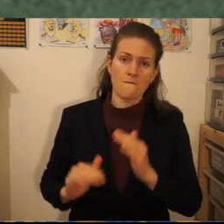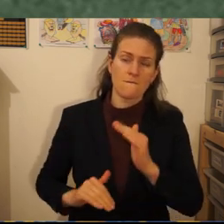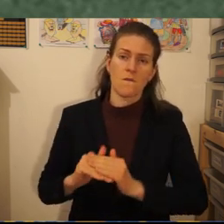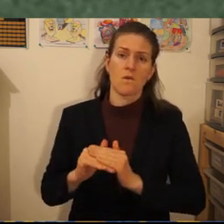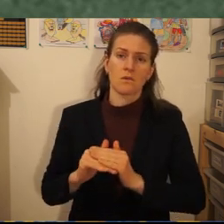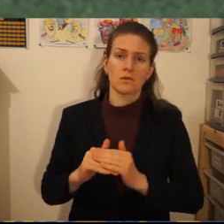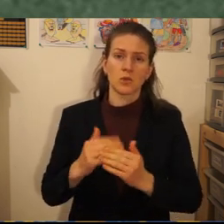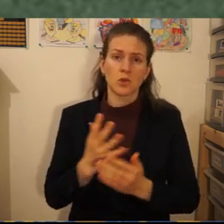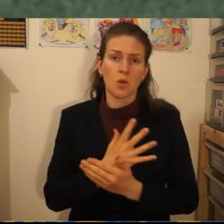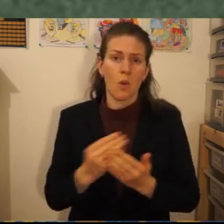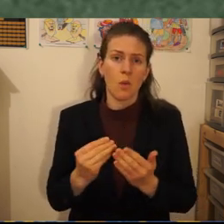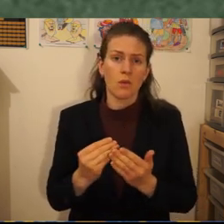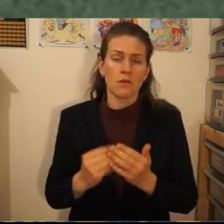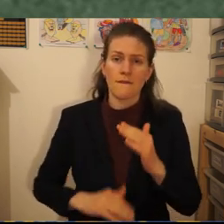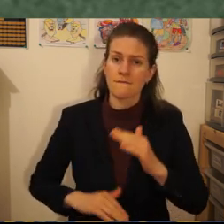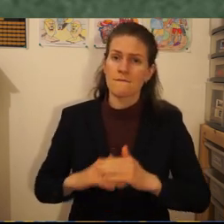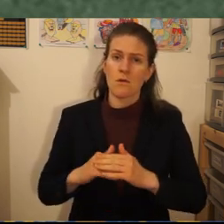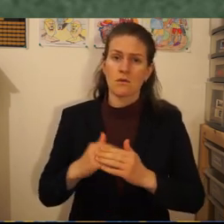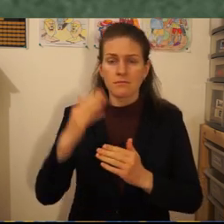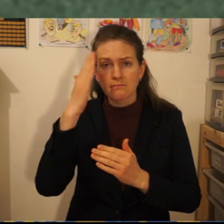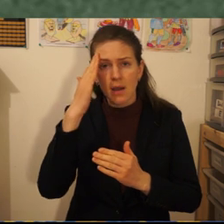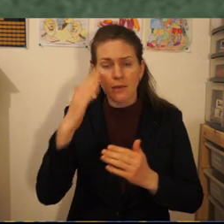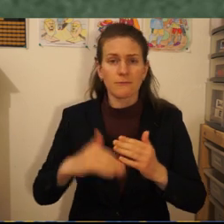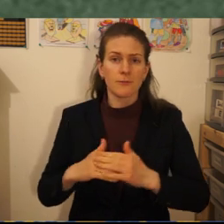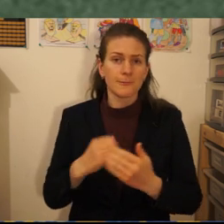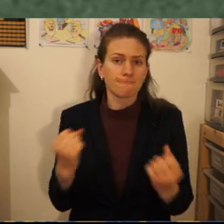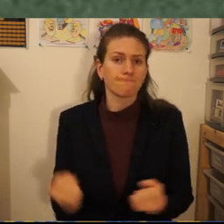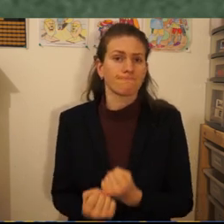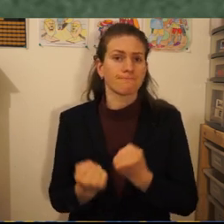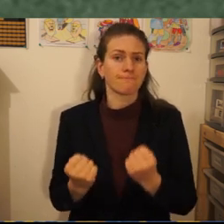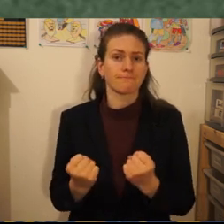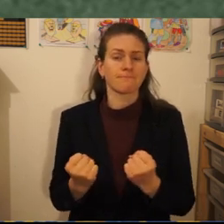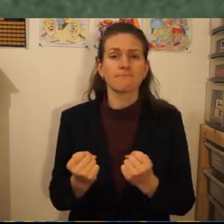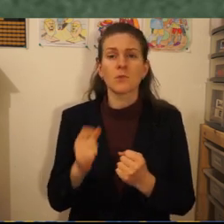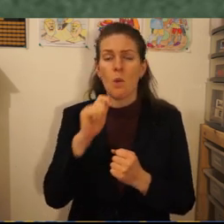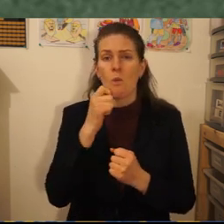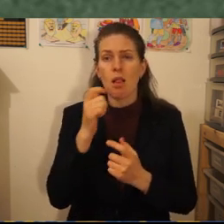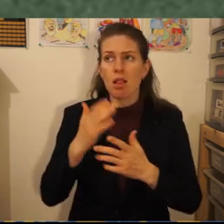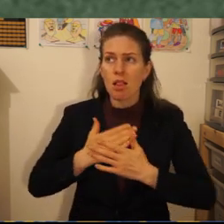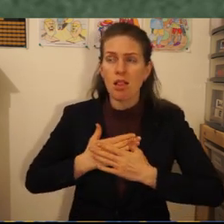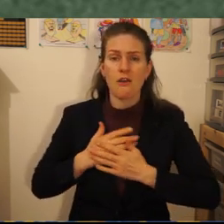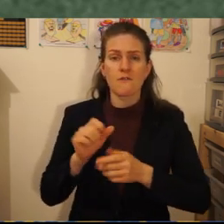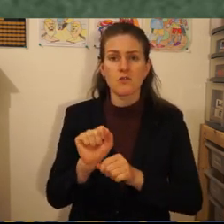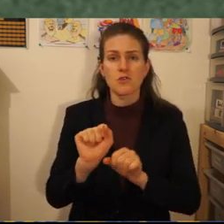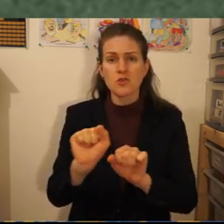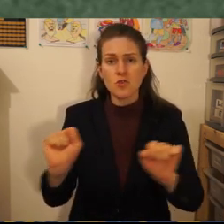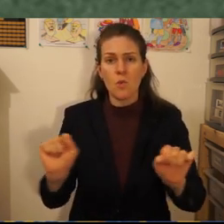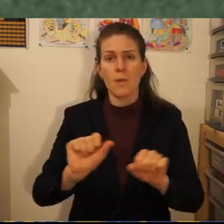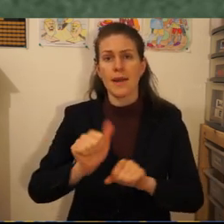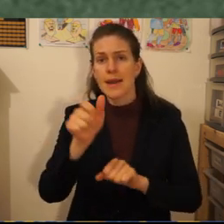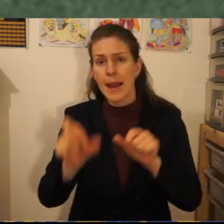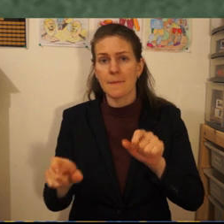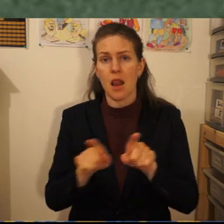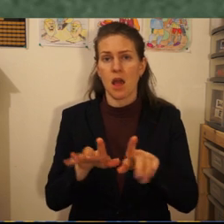all your soul with all your mind with all your strength and that you will love your neighbours as